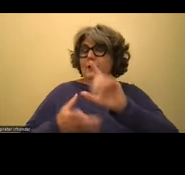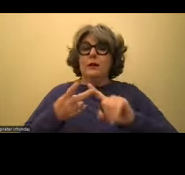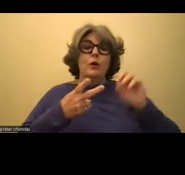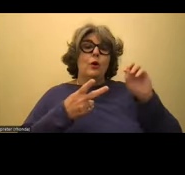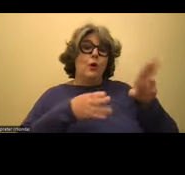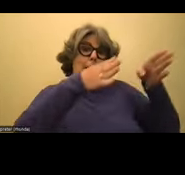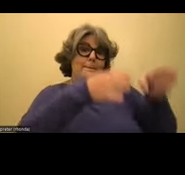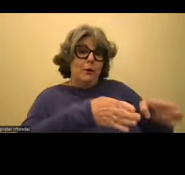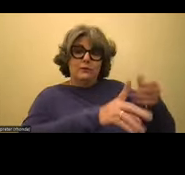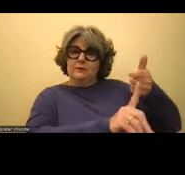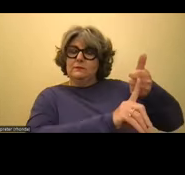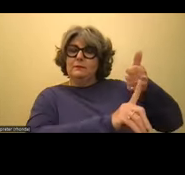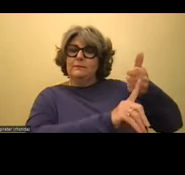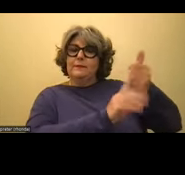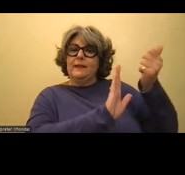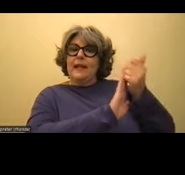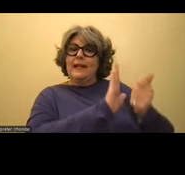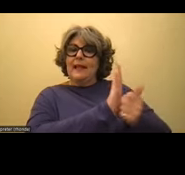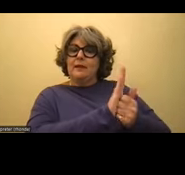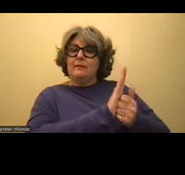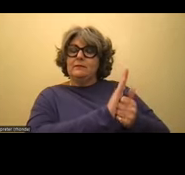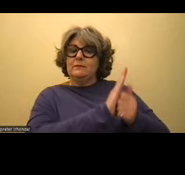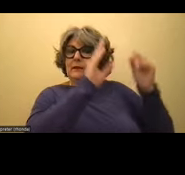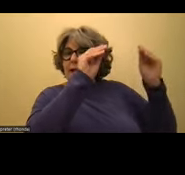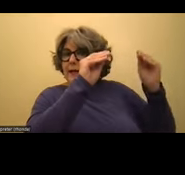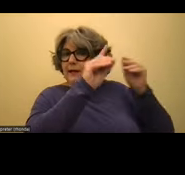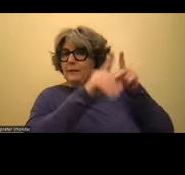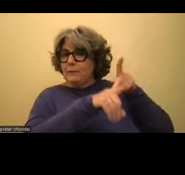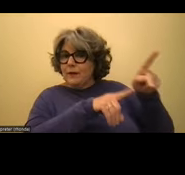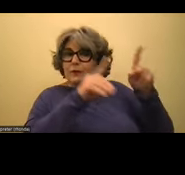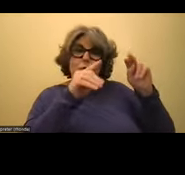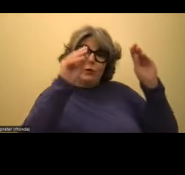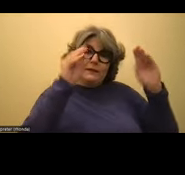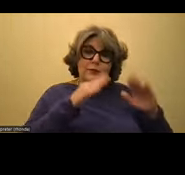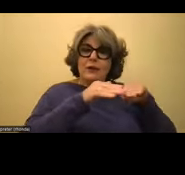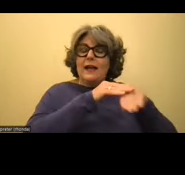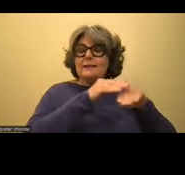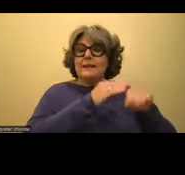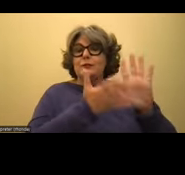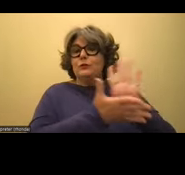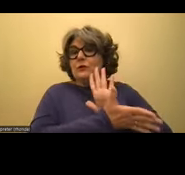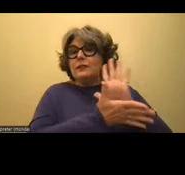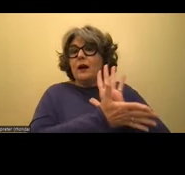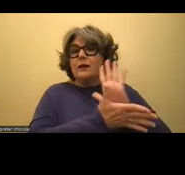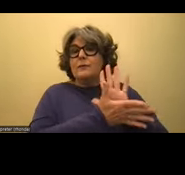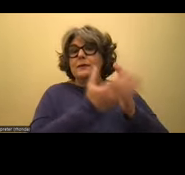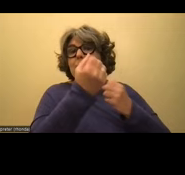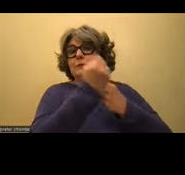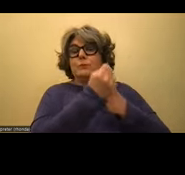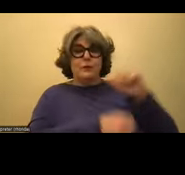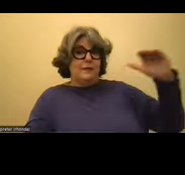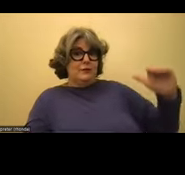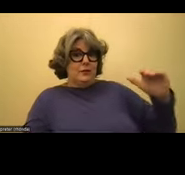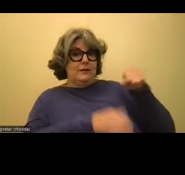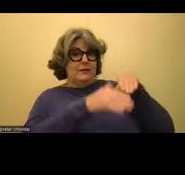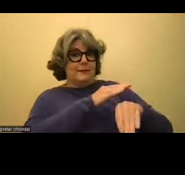have an individual account where you have a professional or a teacher or you have access to the documentation that supports that this child needs